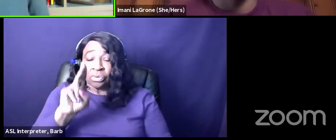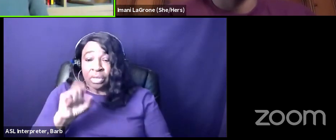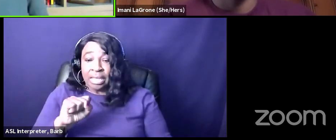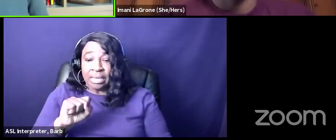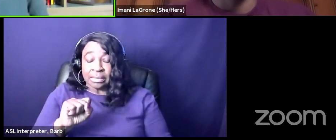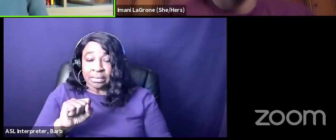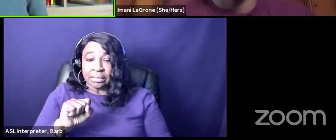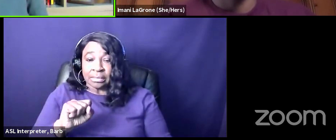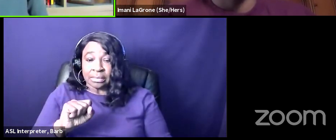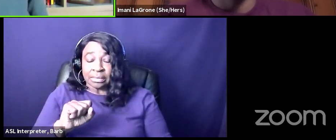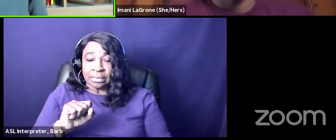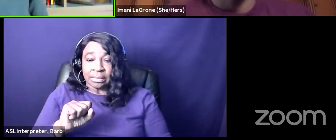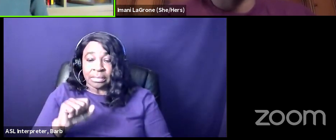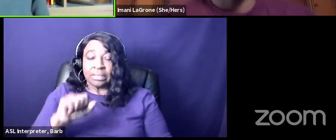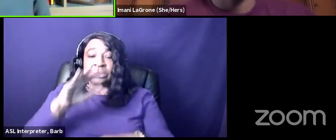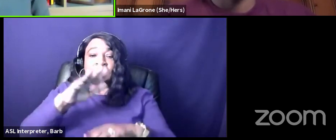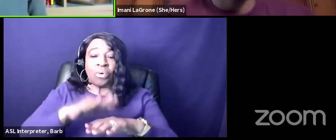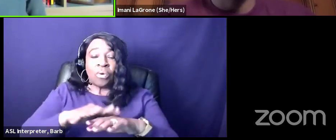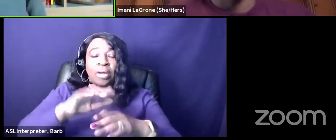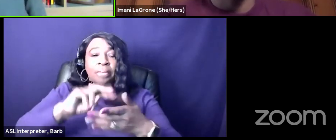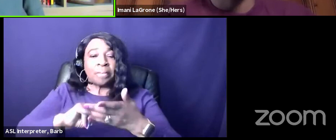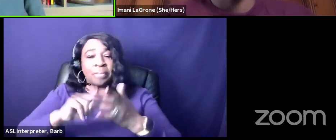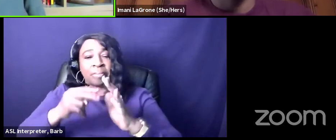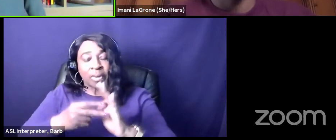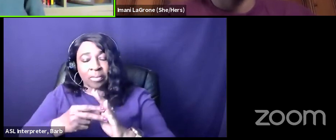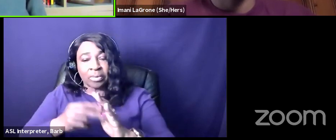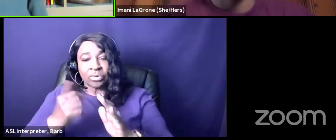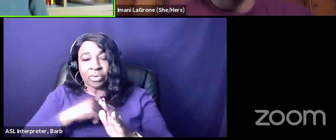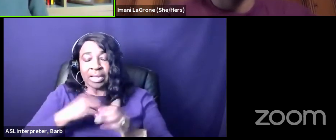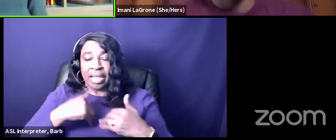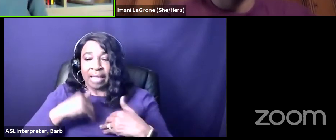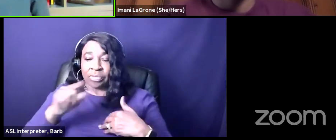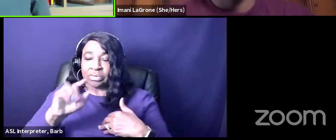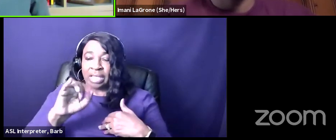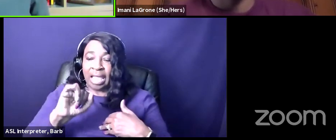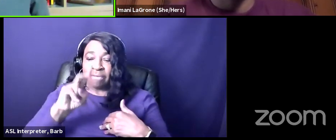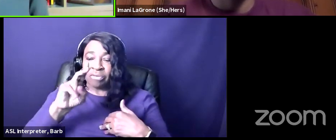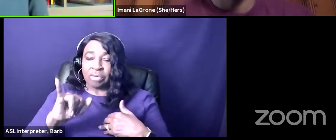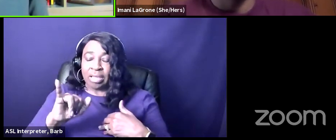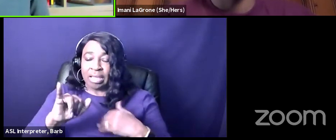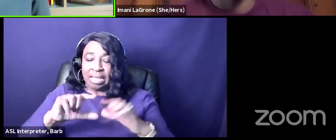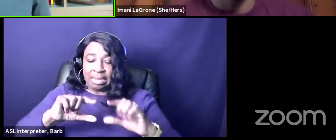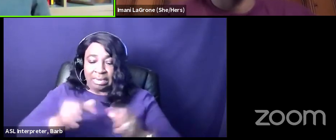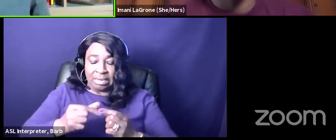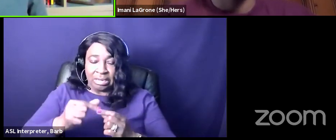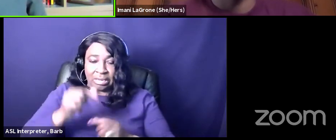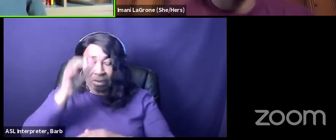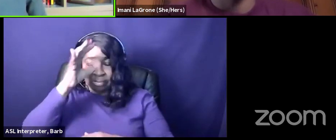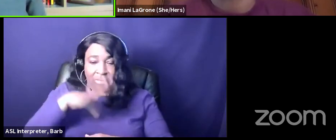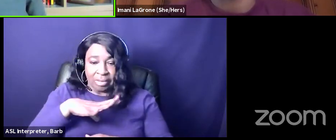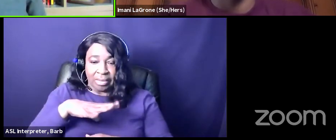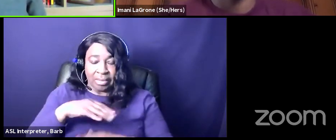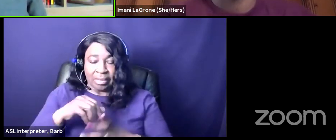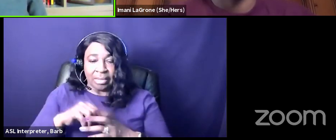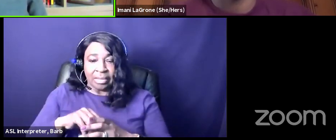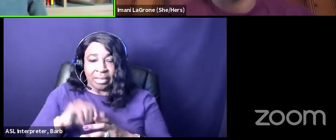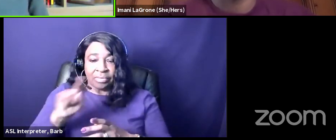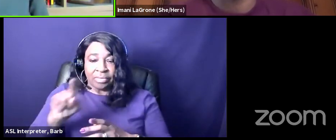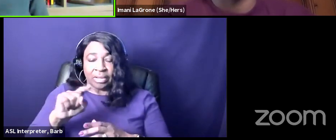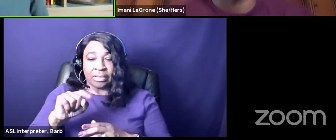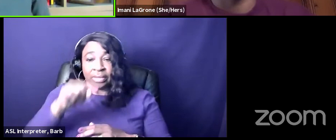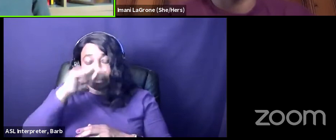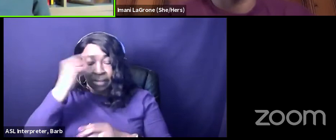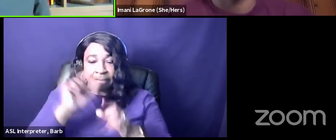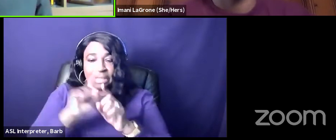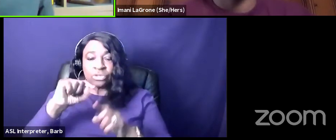like that's not a coincidence that we have sort of ivy league guys that kind of phenotypically yeah look alike right